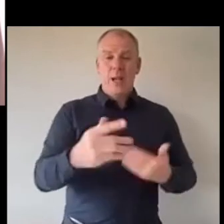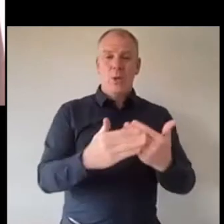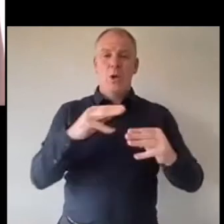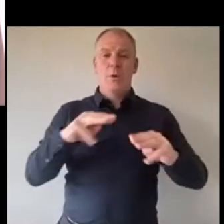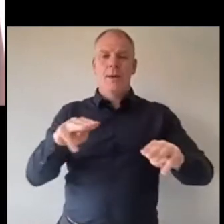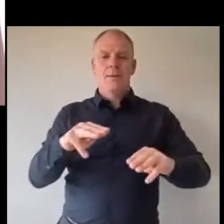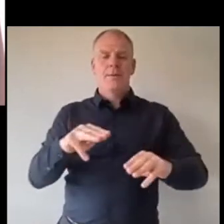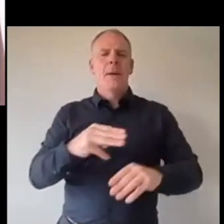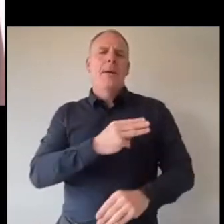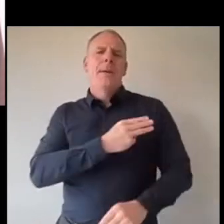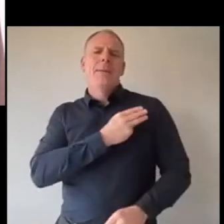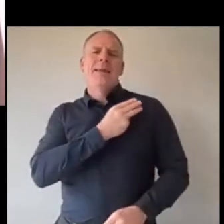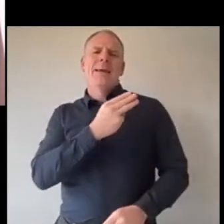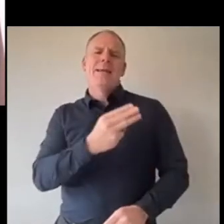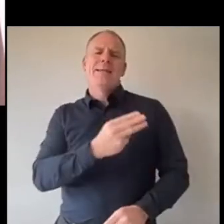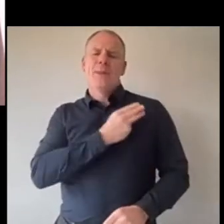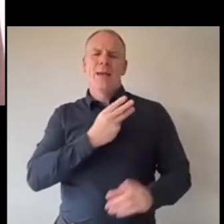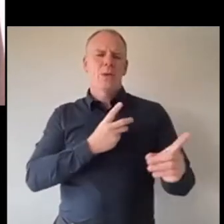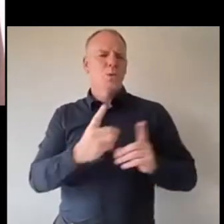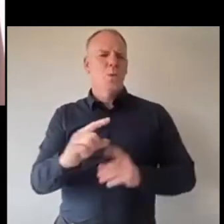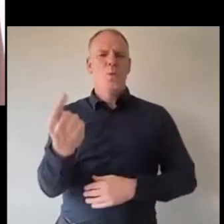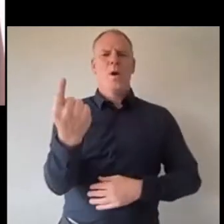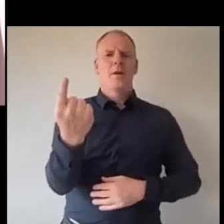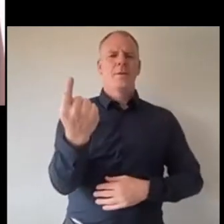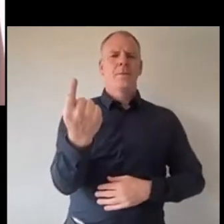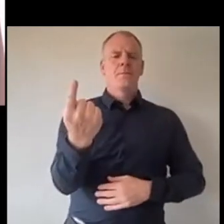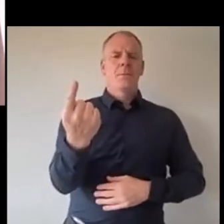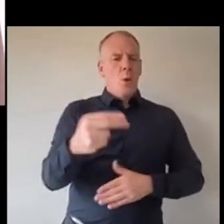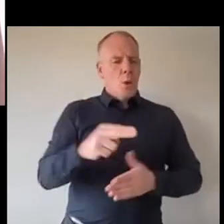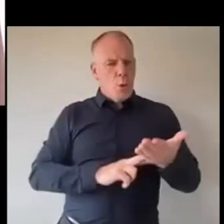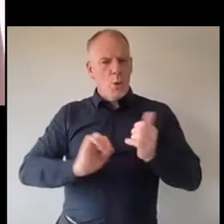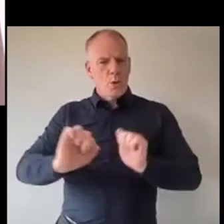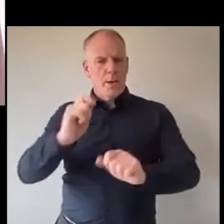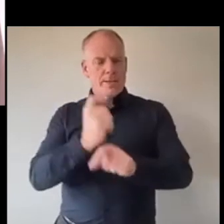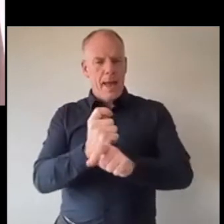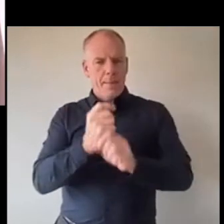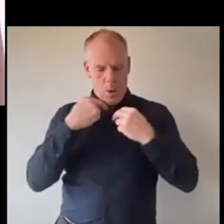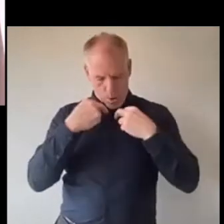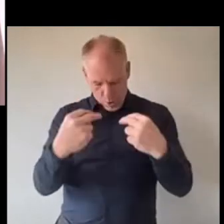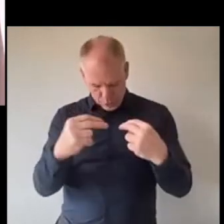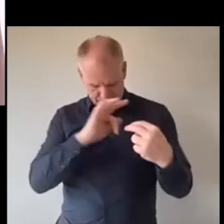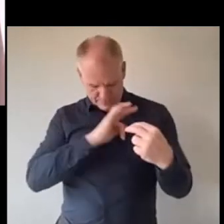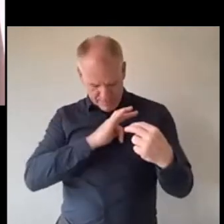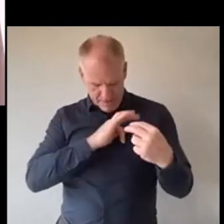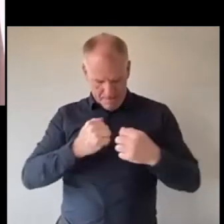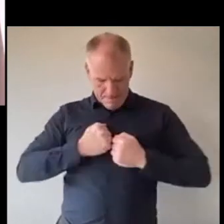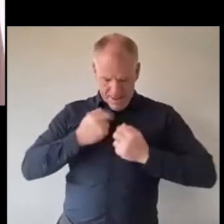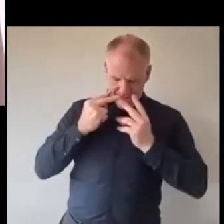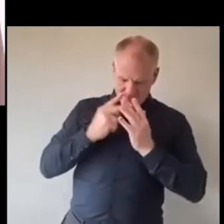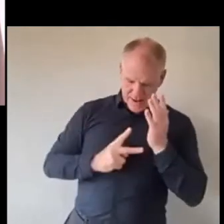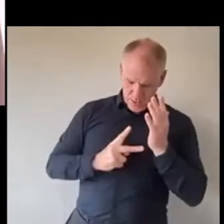please please please do one thing use this time to ask yourself what are your values what do you stand for because they're your North Star